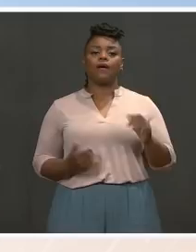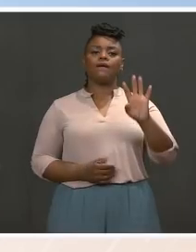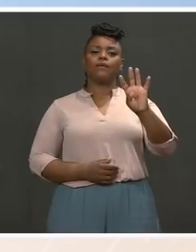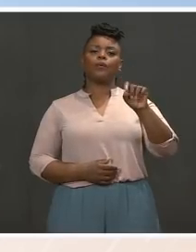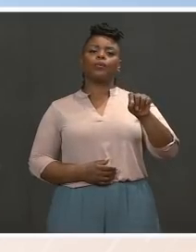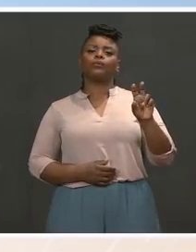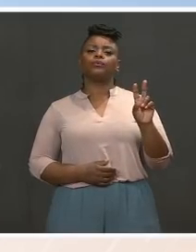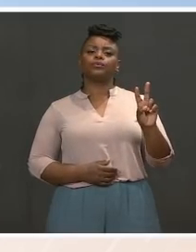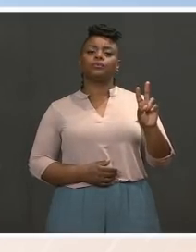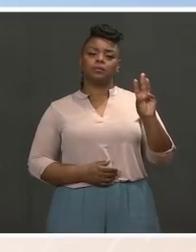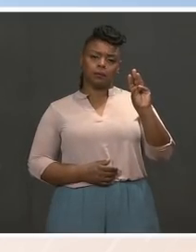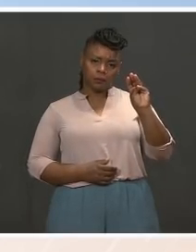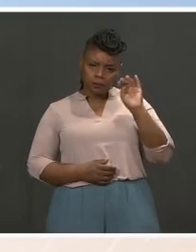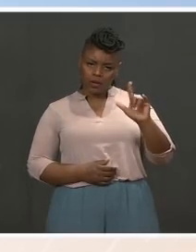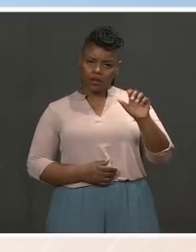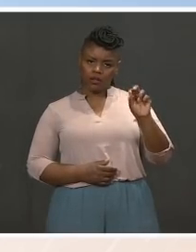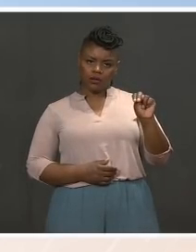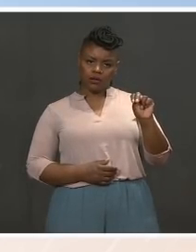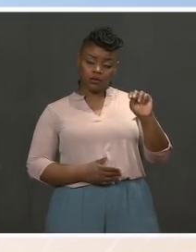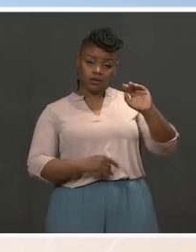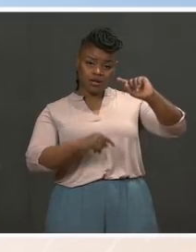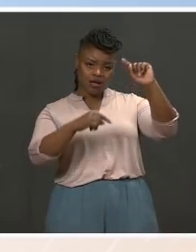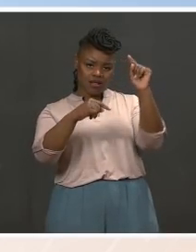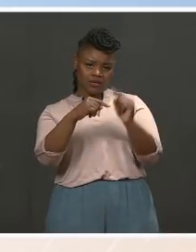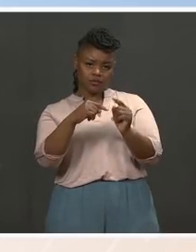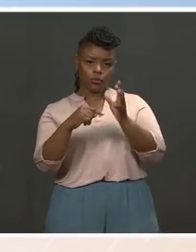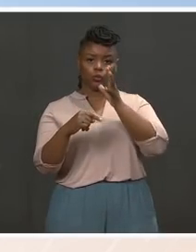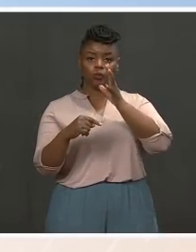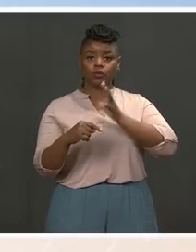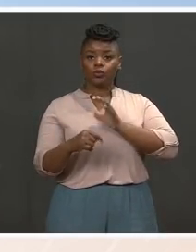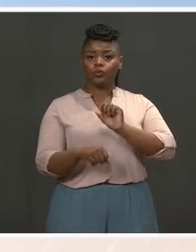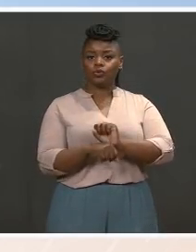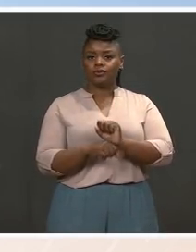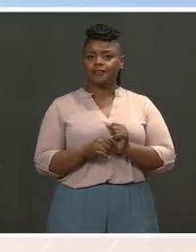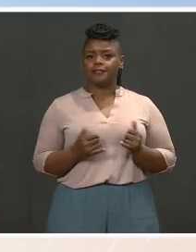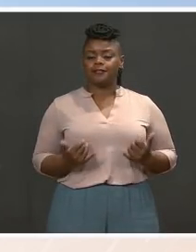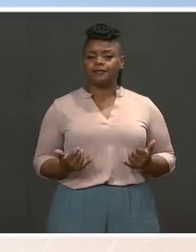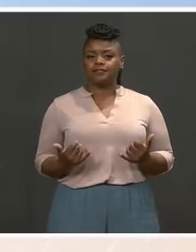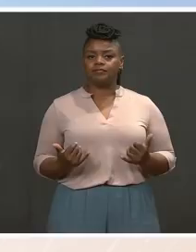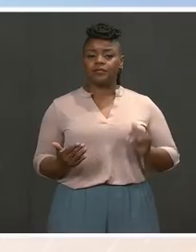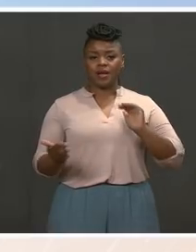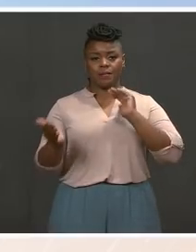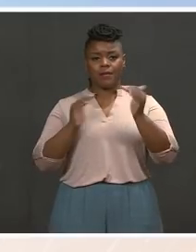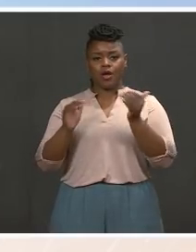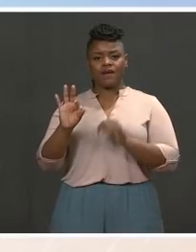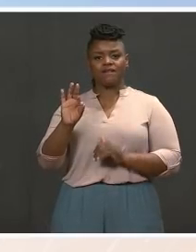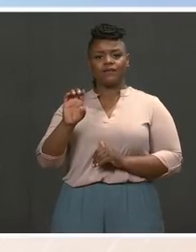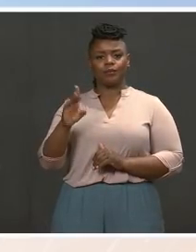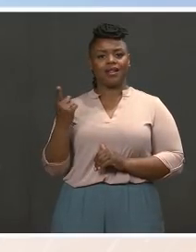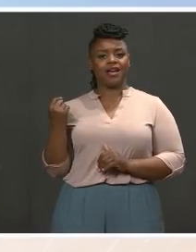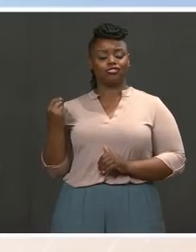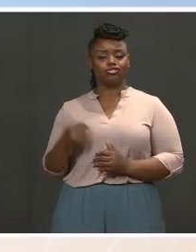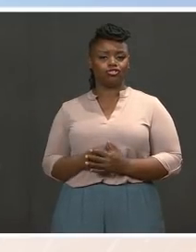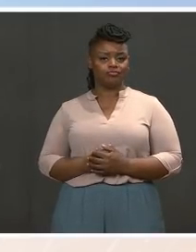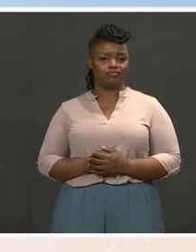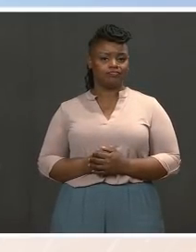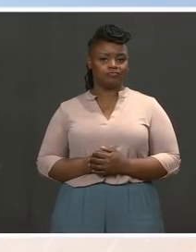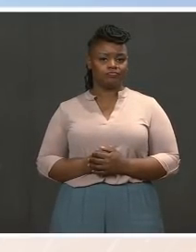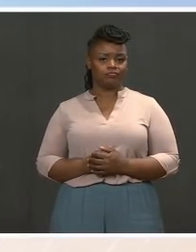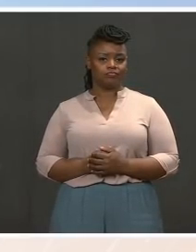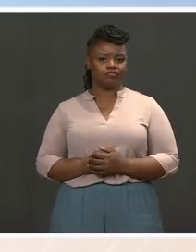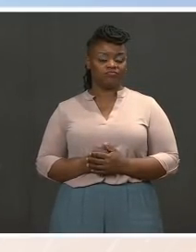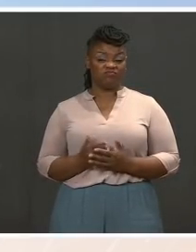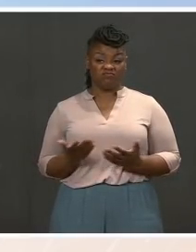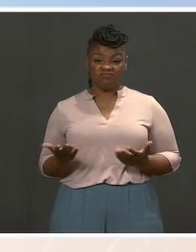than there were in February of 2020, in large part because of the pandemic. Millions more women have had to